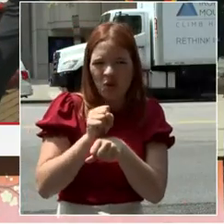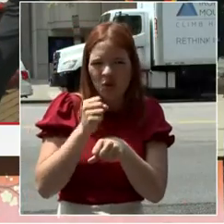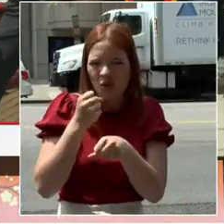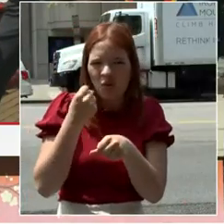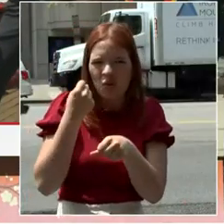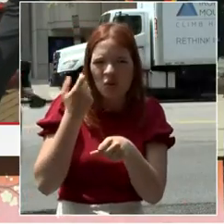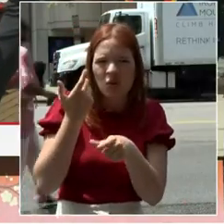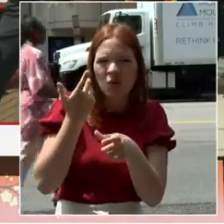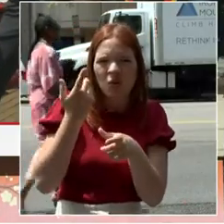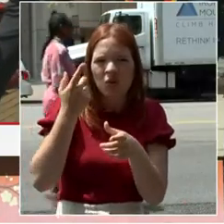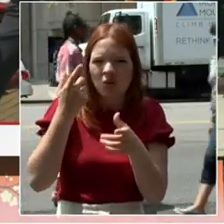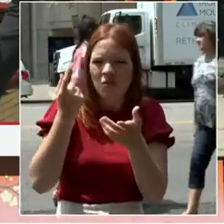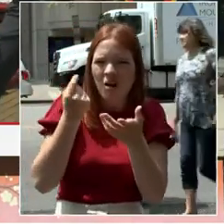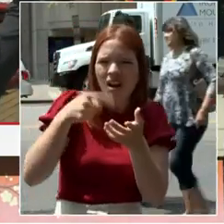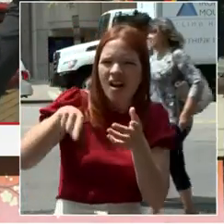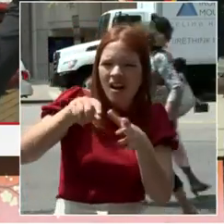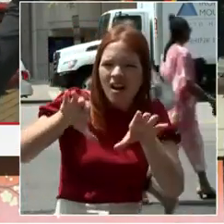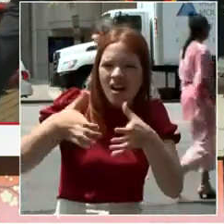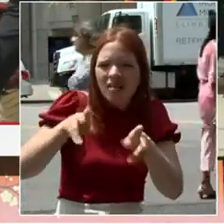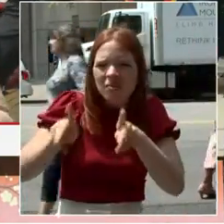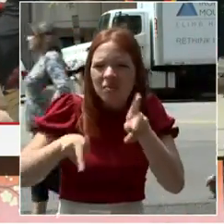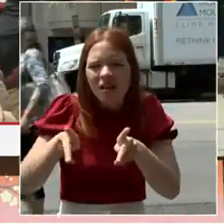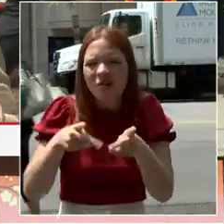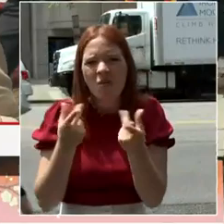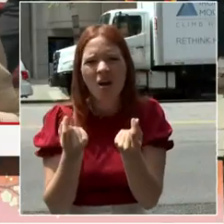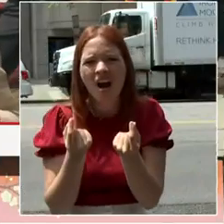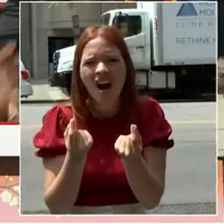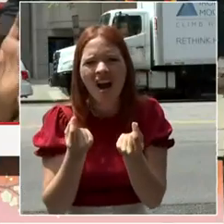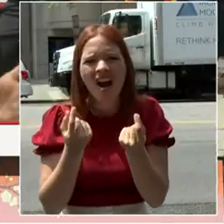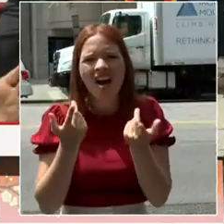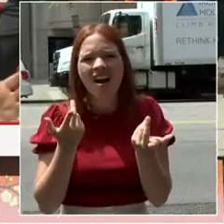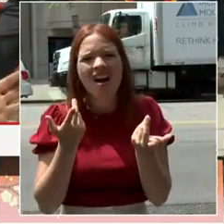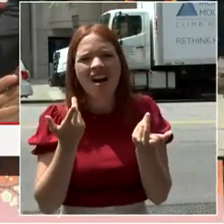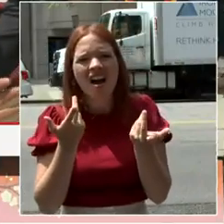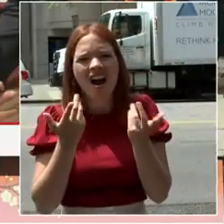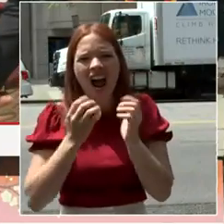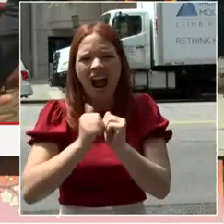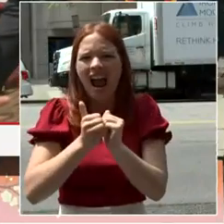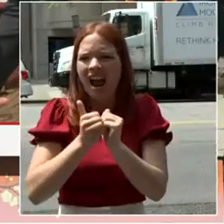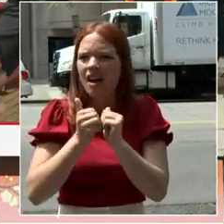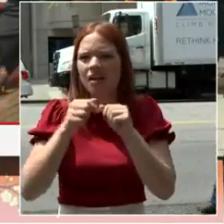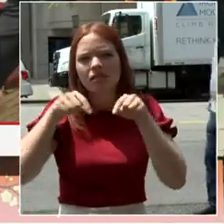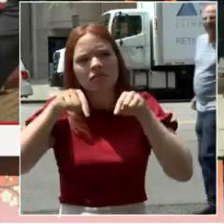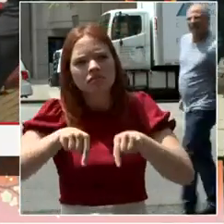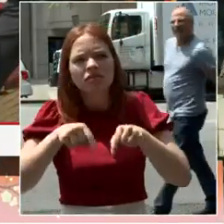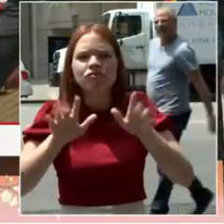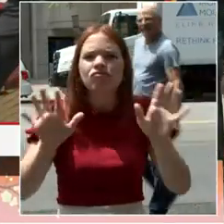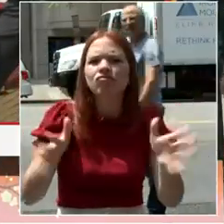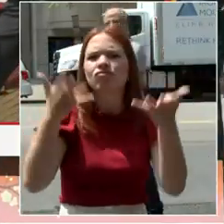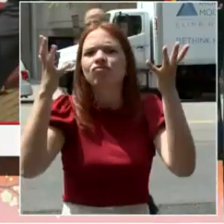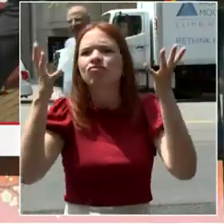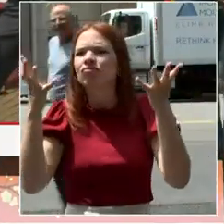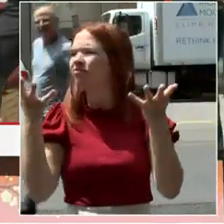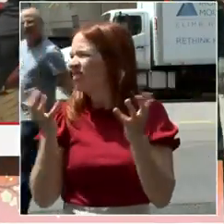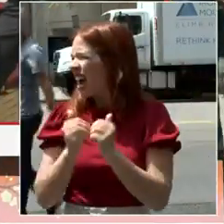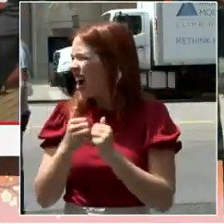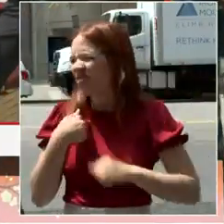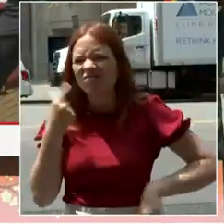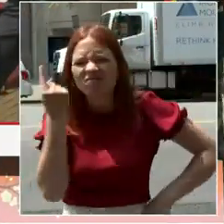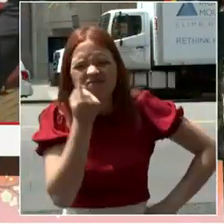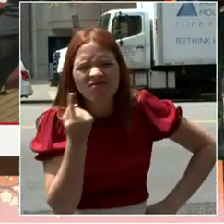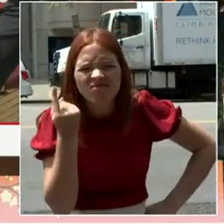growing and beautiful downtown. And this is not a nice to. And I want to emphasize that